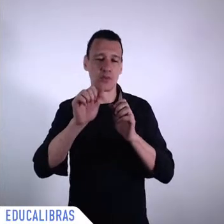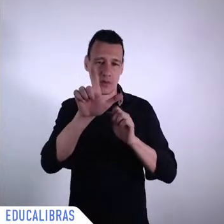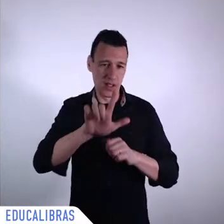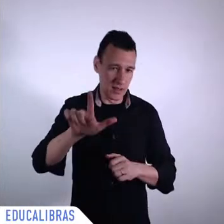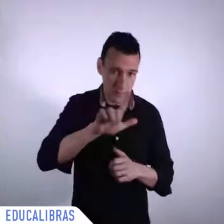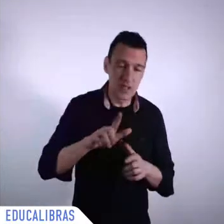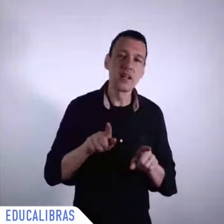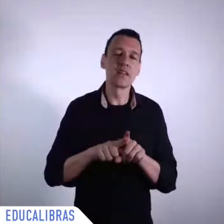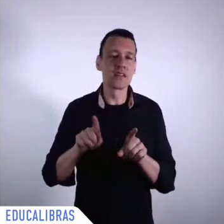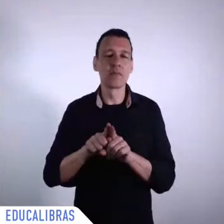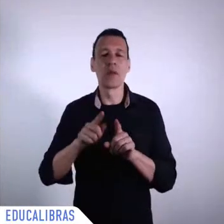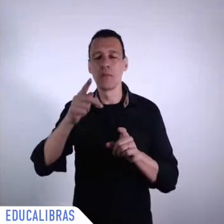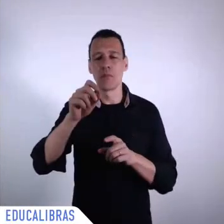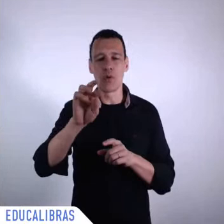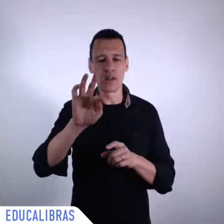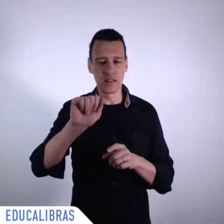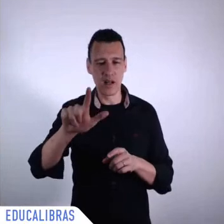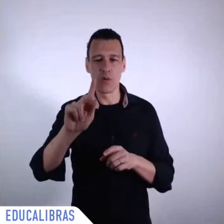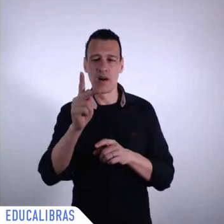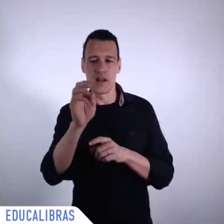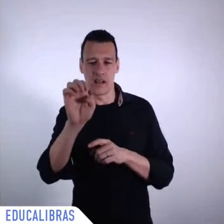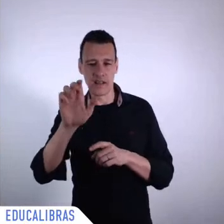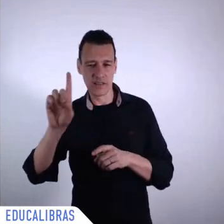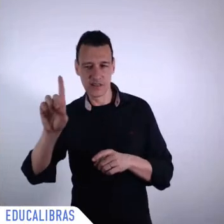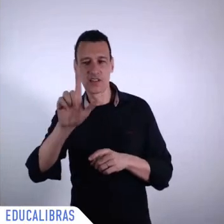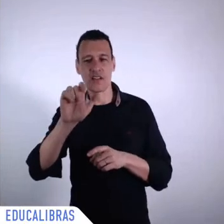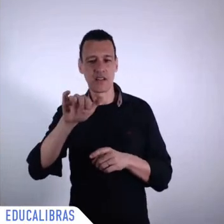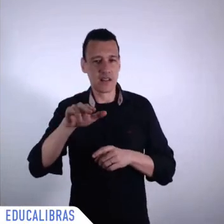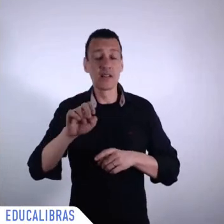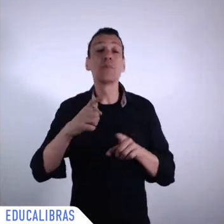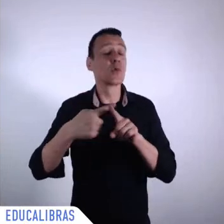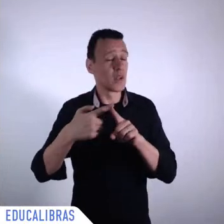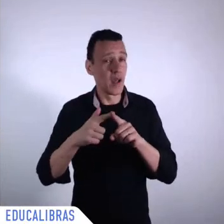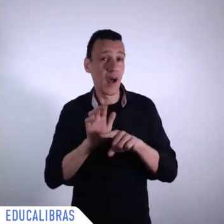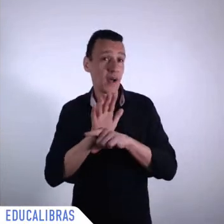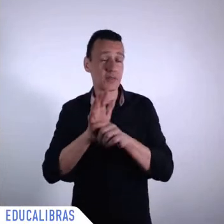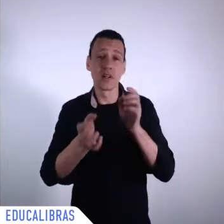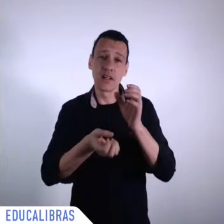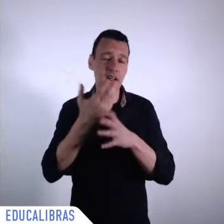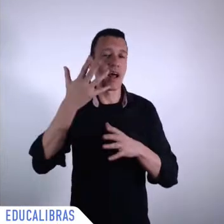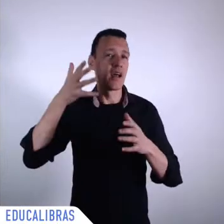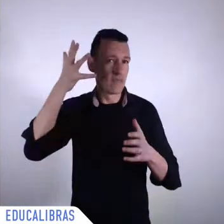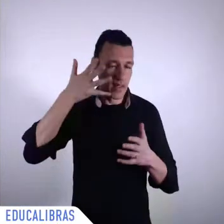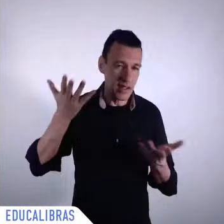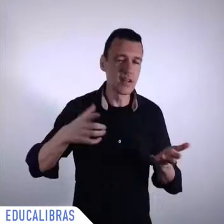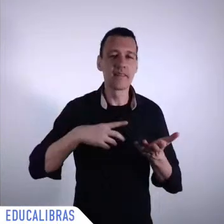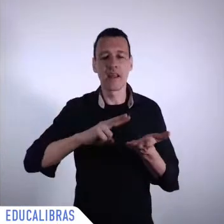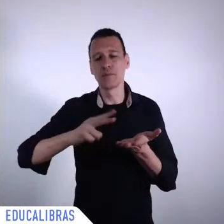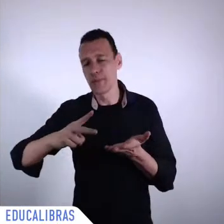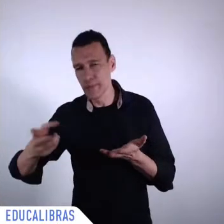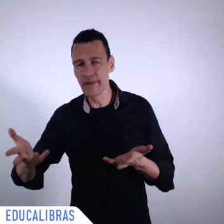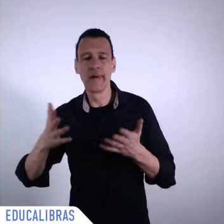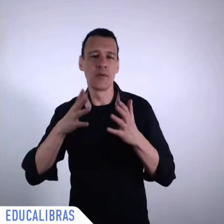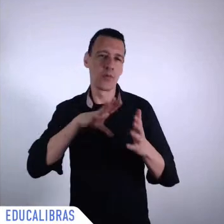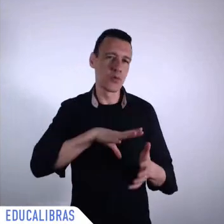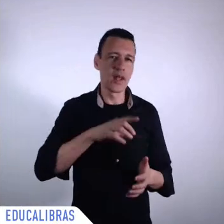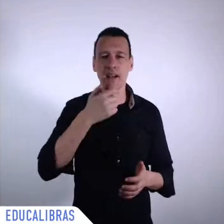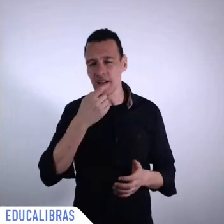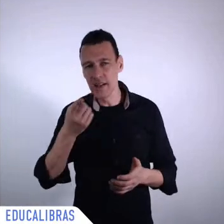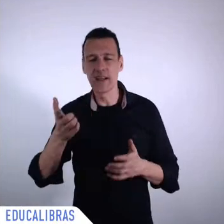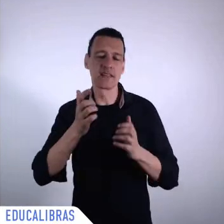Libras, and the Headline Portal because they all helped us create this online event.